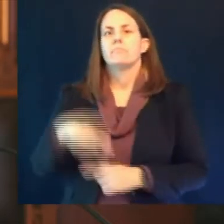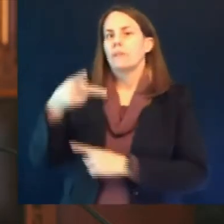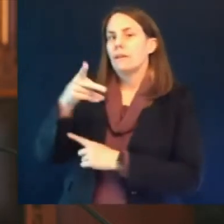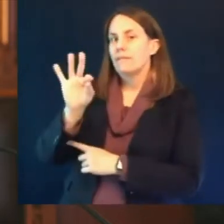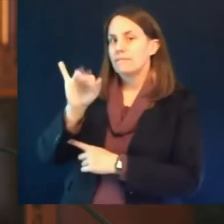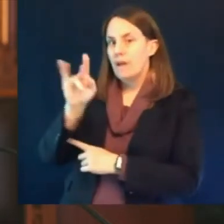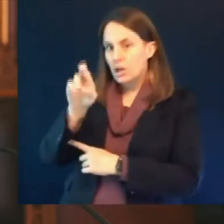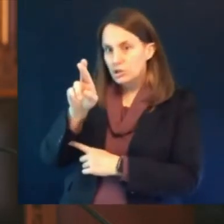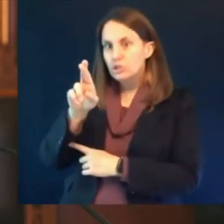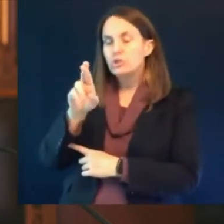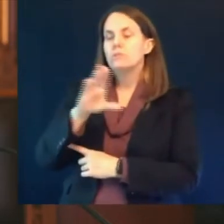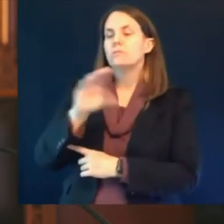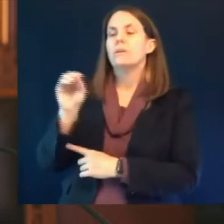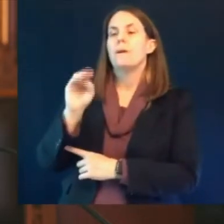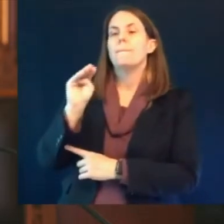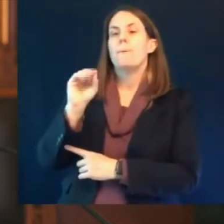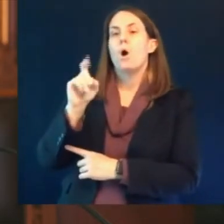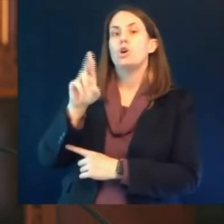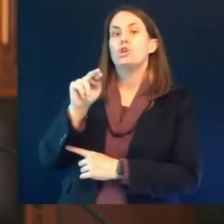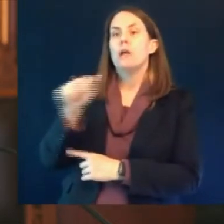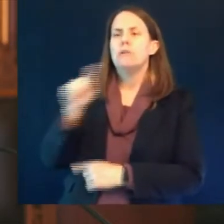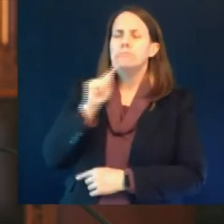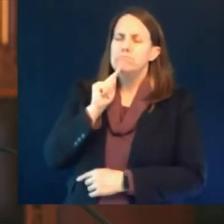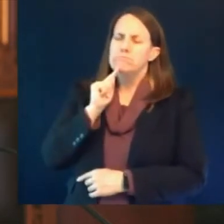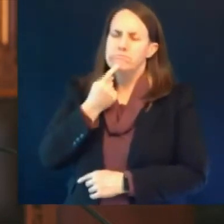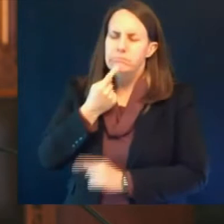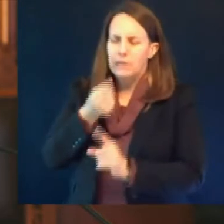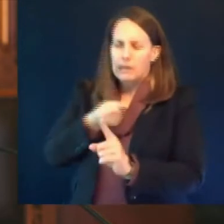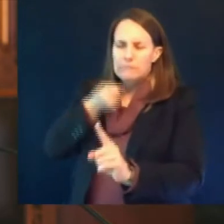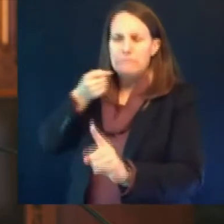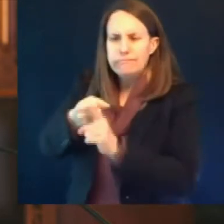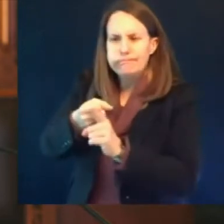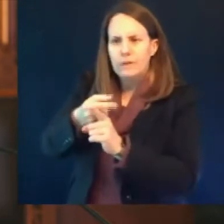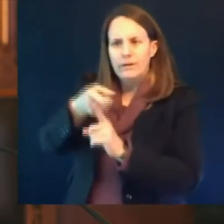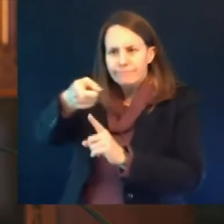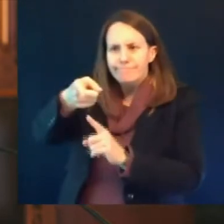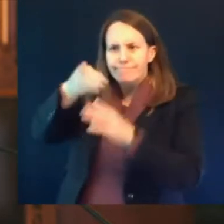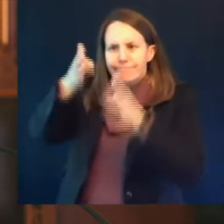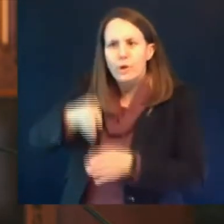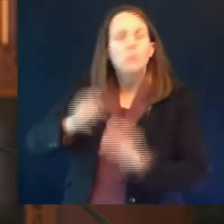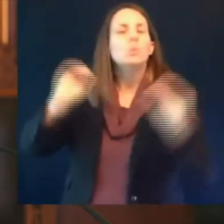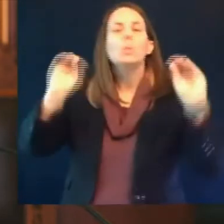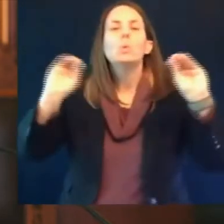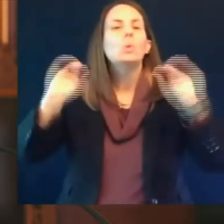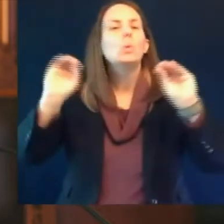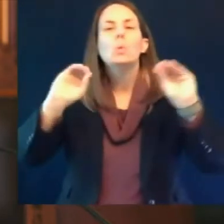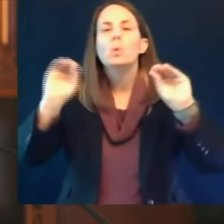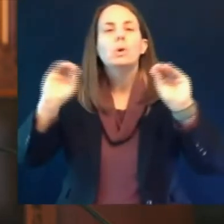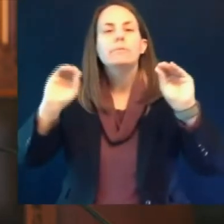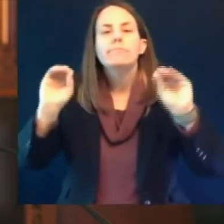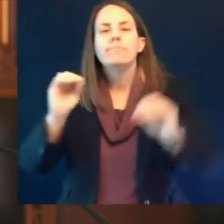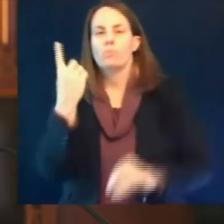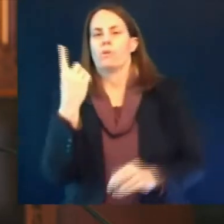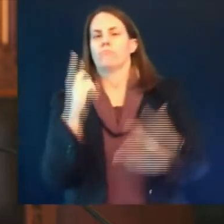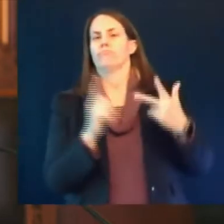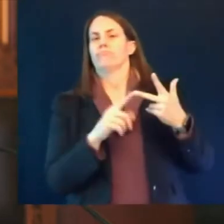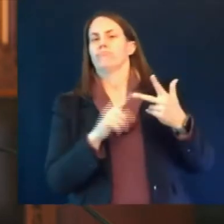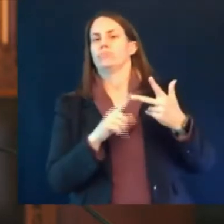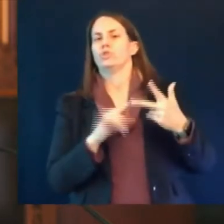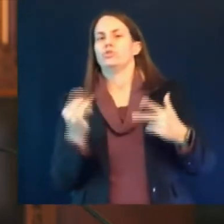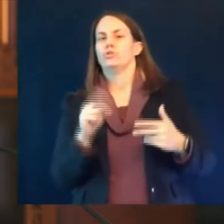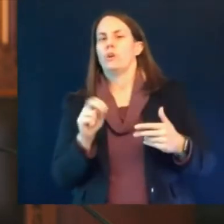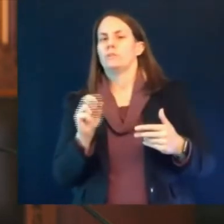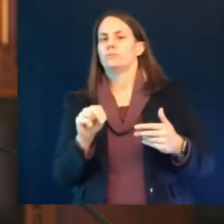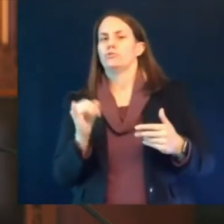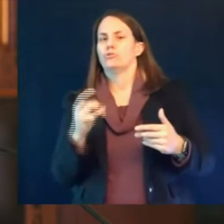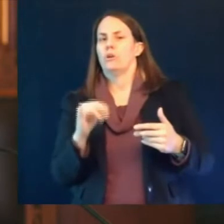dhs along with cdc and the fda continue to strongly recommend their use in fact 96 percent of